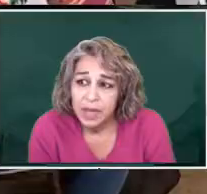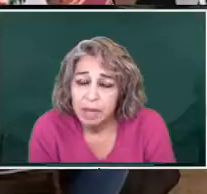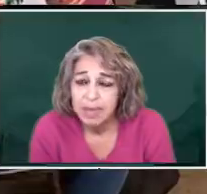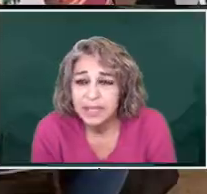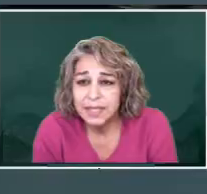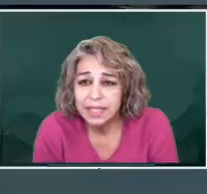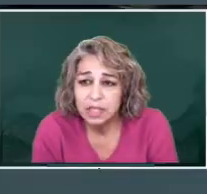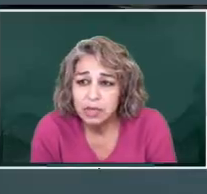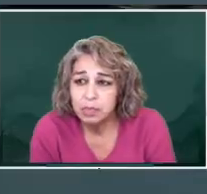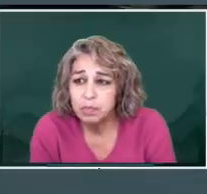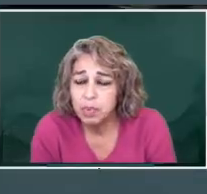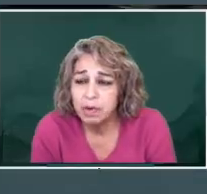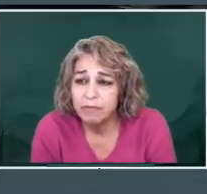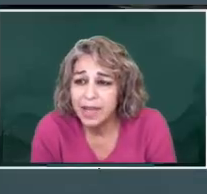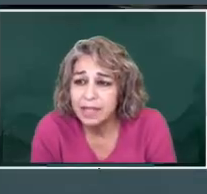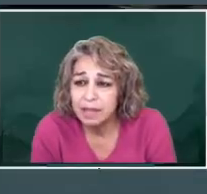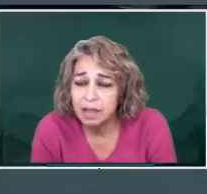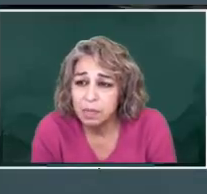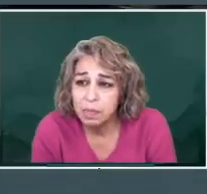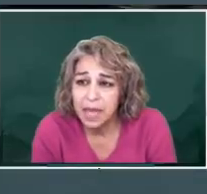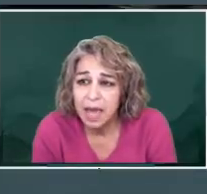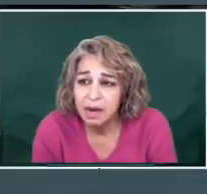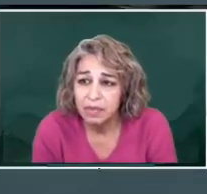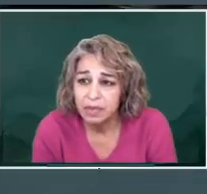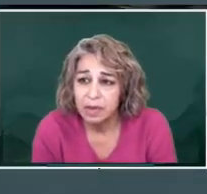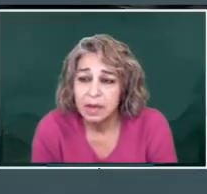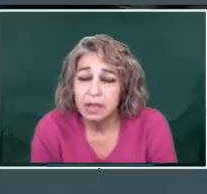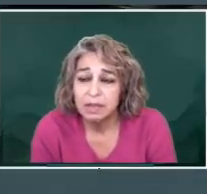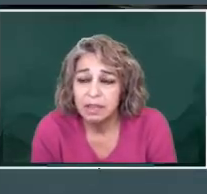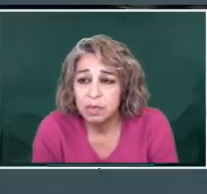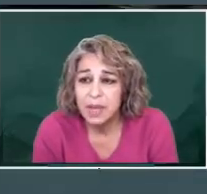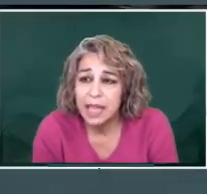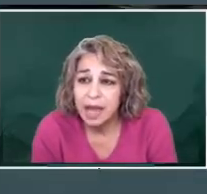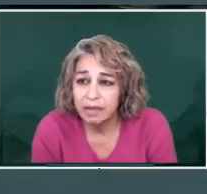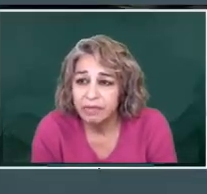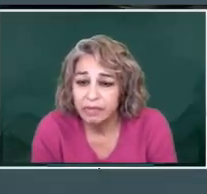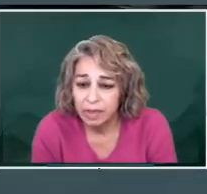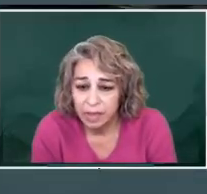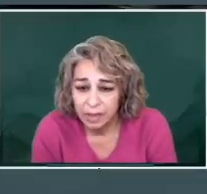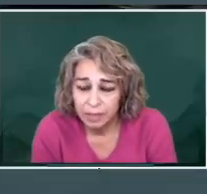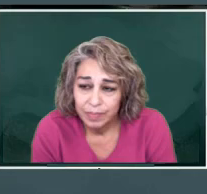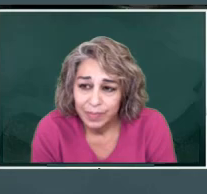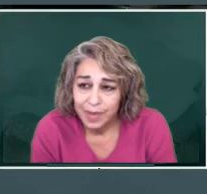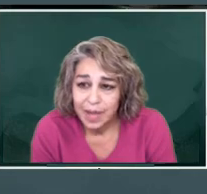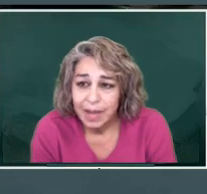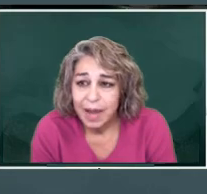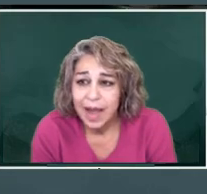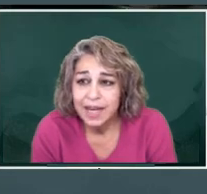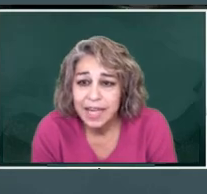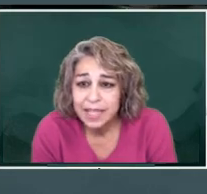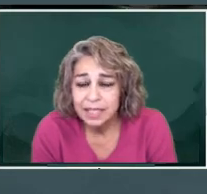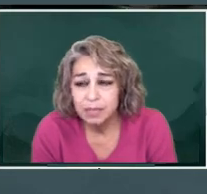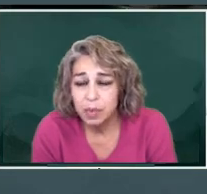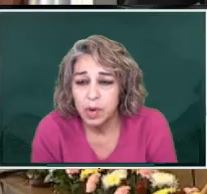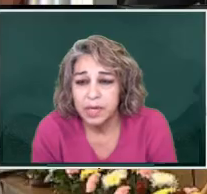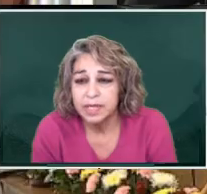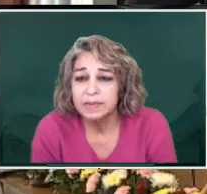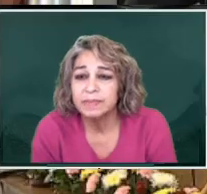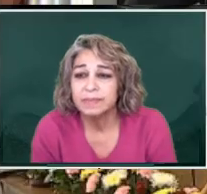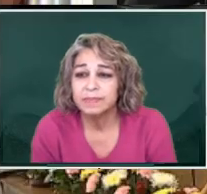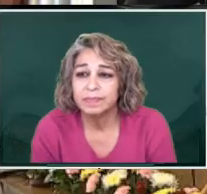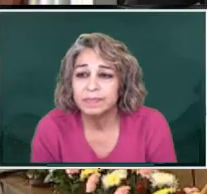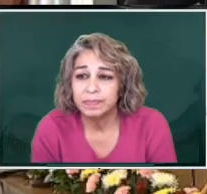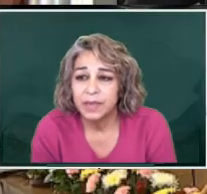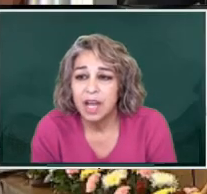Because that's to prevent that there be health, that there be life. I need the support